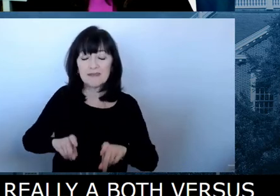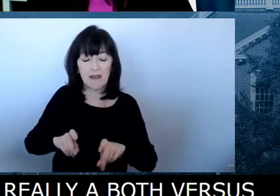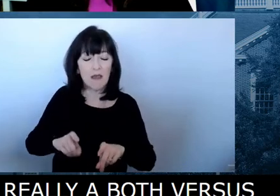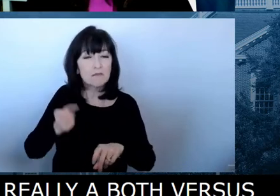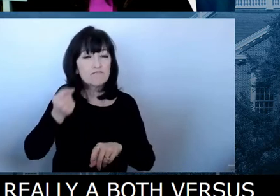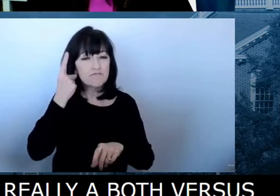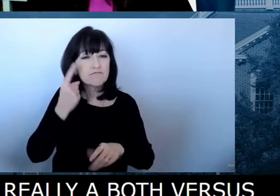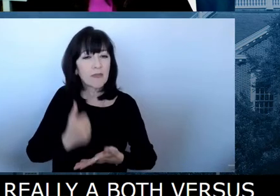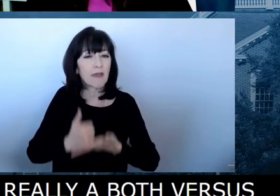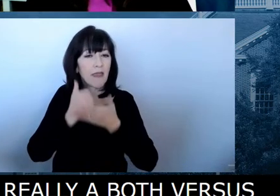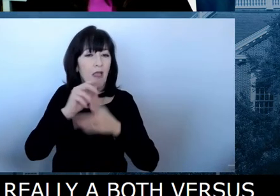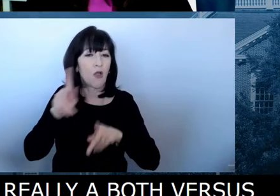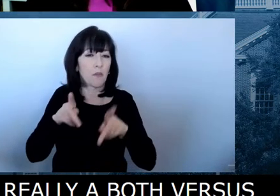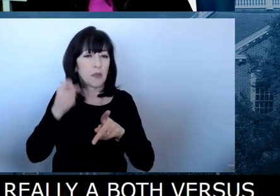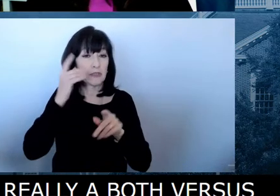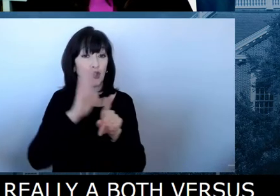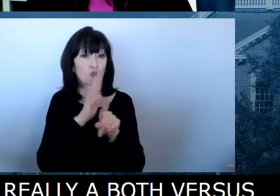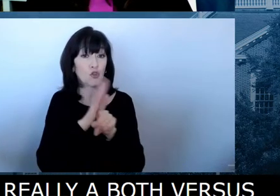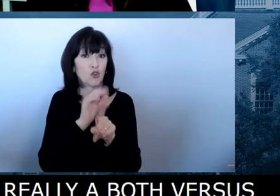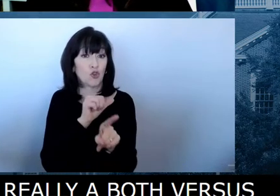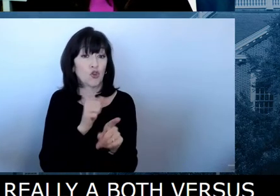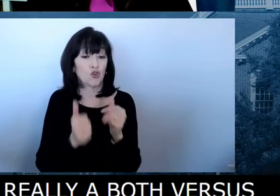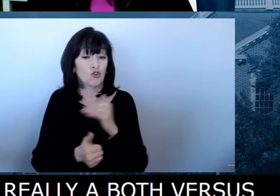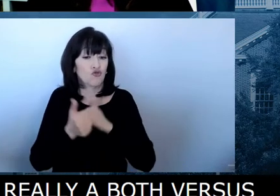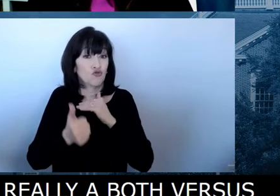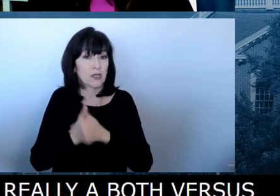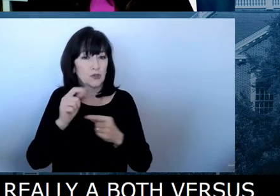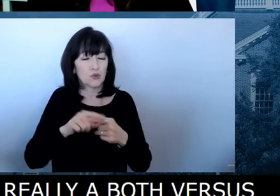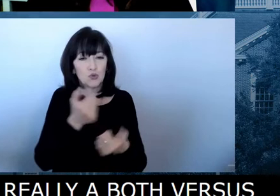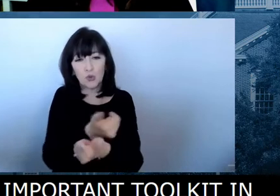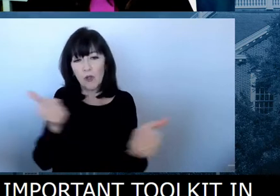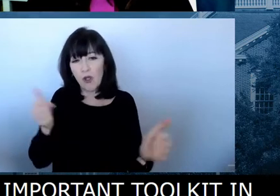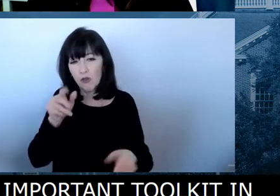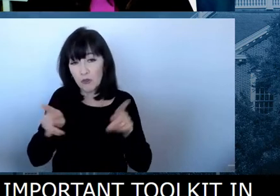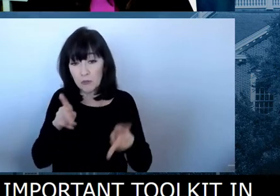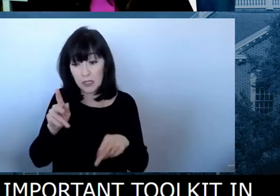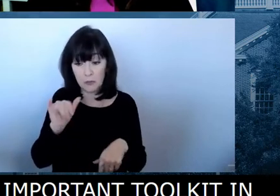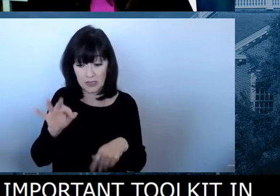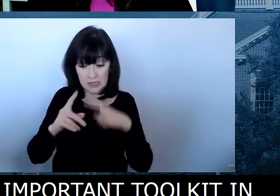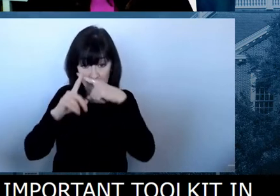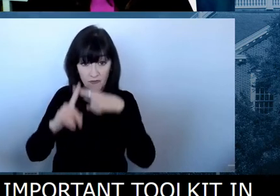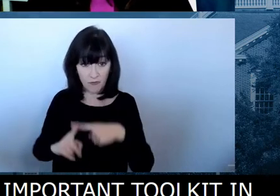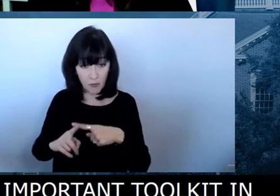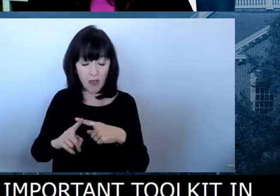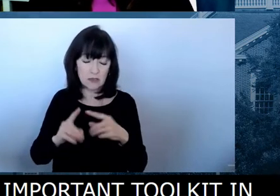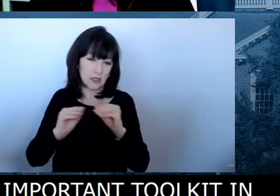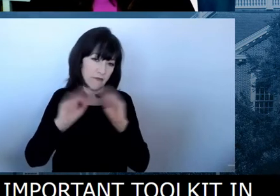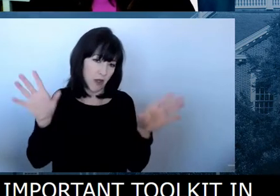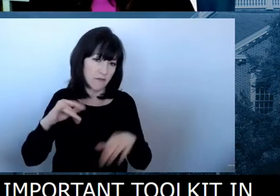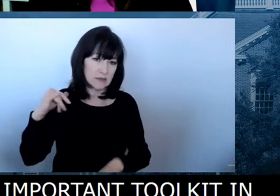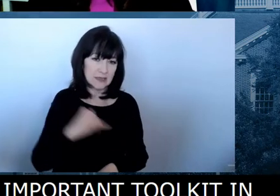risks to others and hopefully choose to, to stay home and isolate if they get that positive home test.